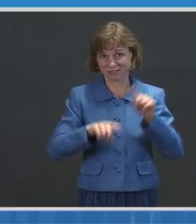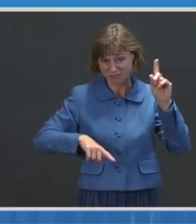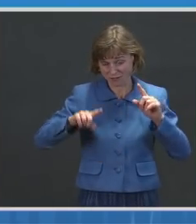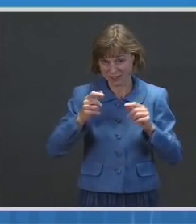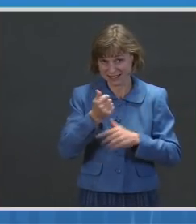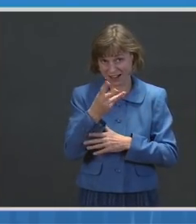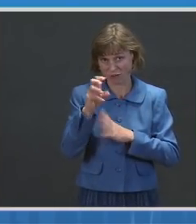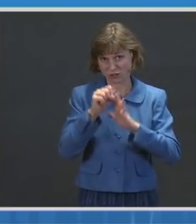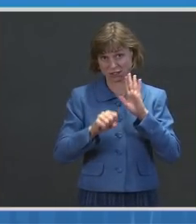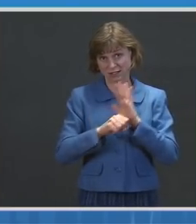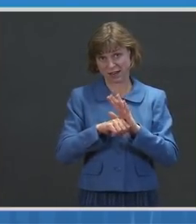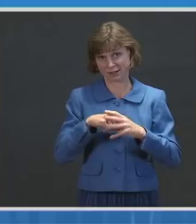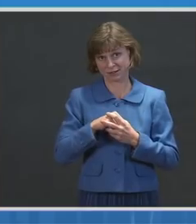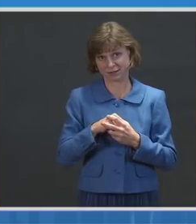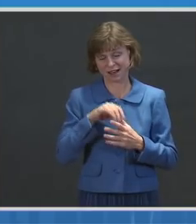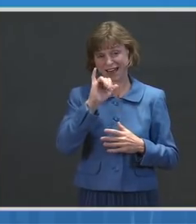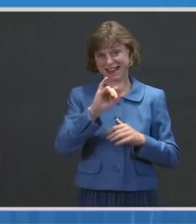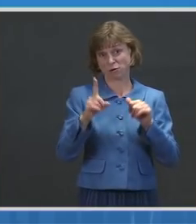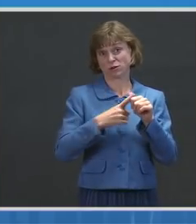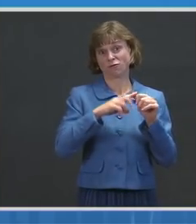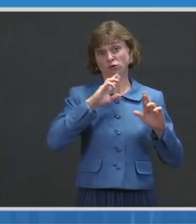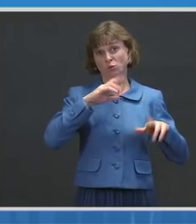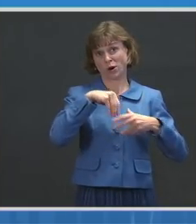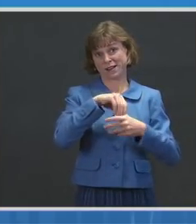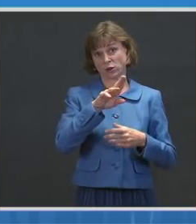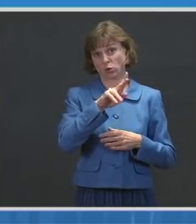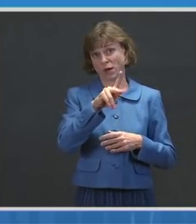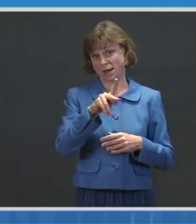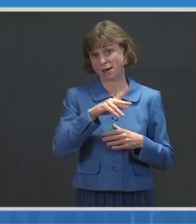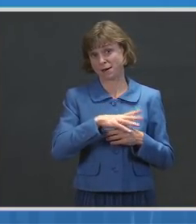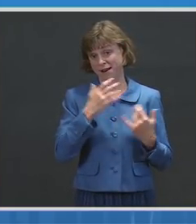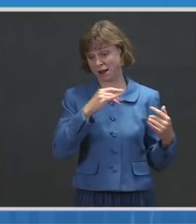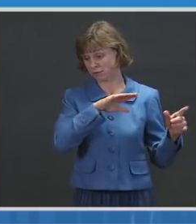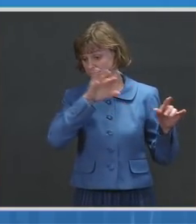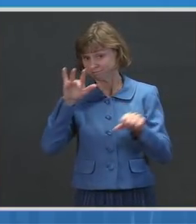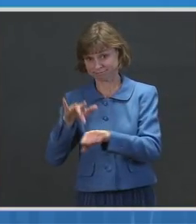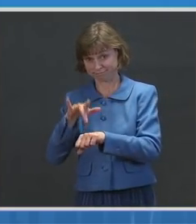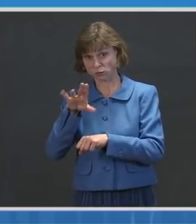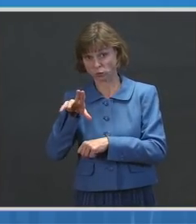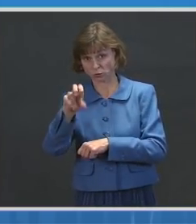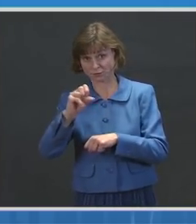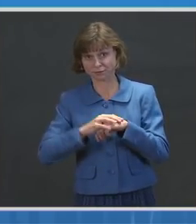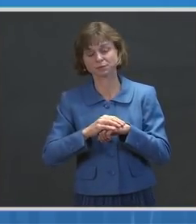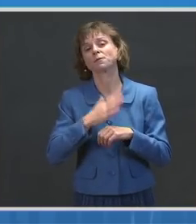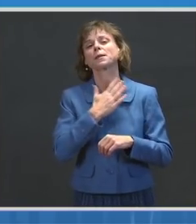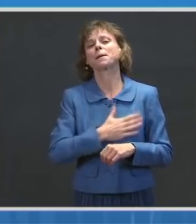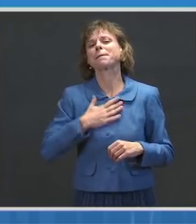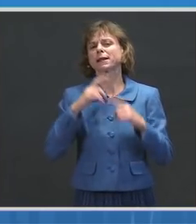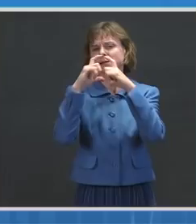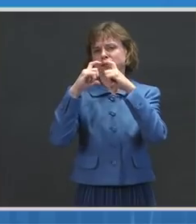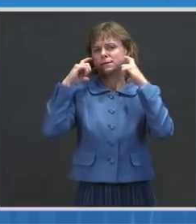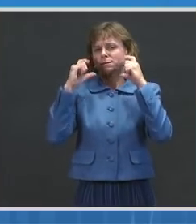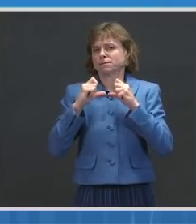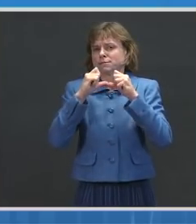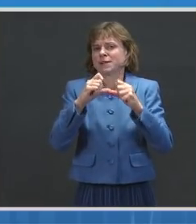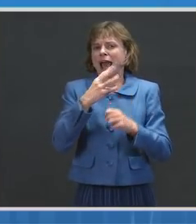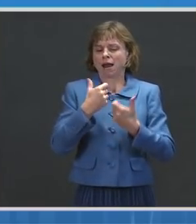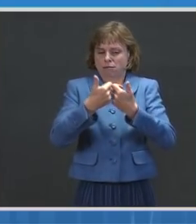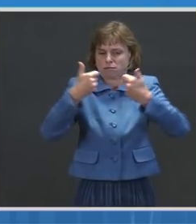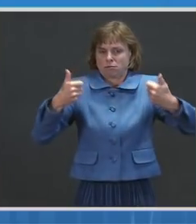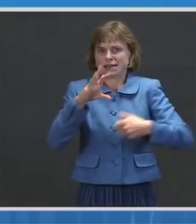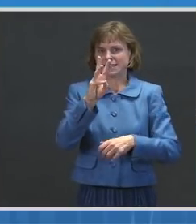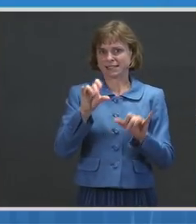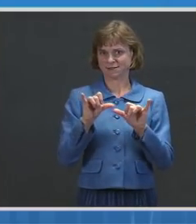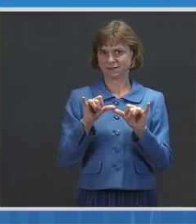the variant first reported in the UK. Please continue to wear a mask and stay six feet apart from people you don't live